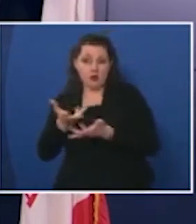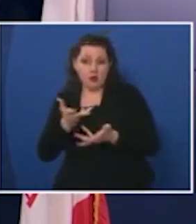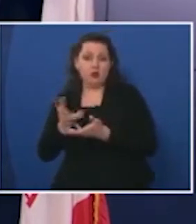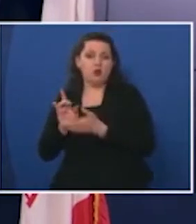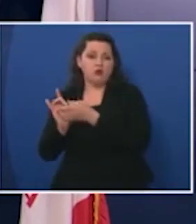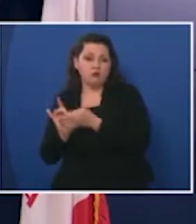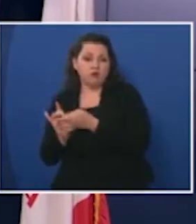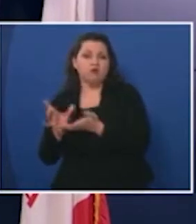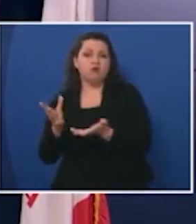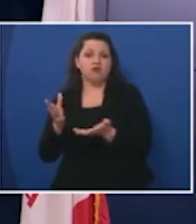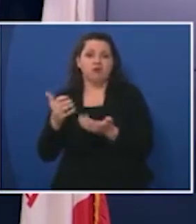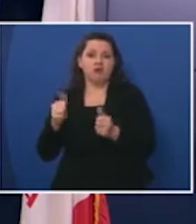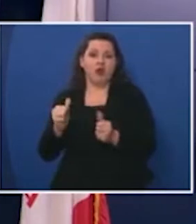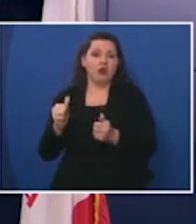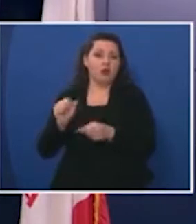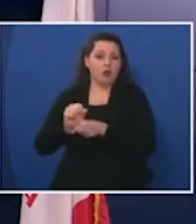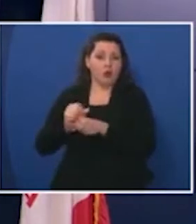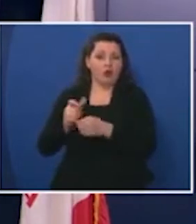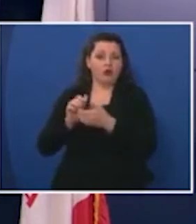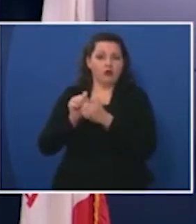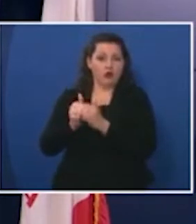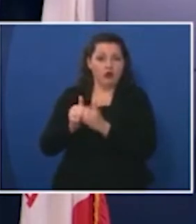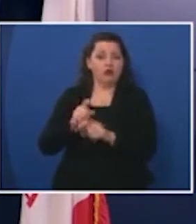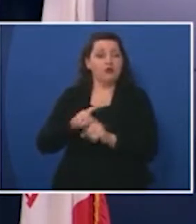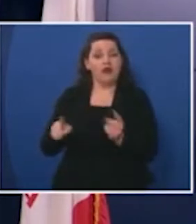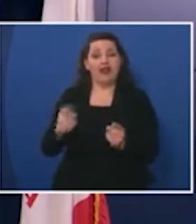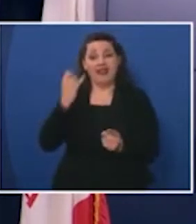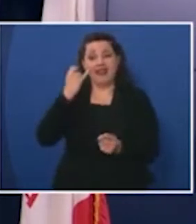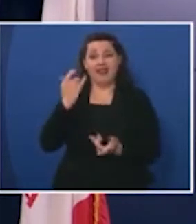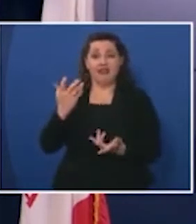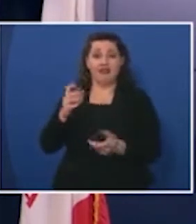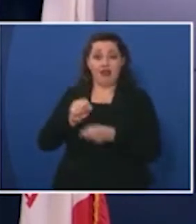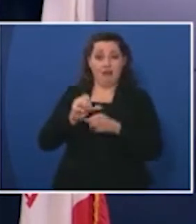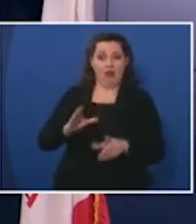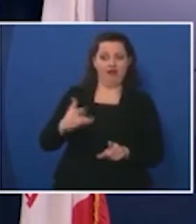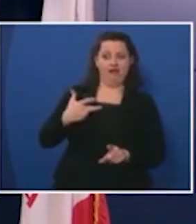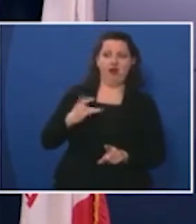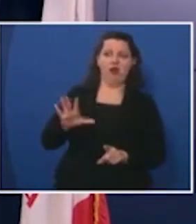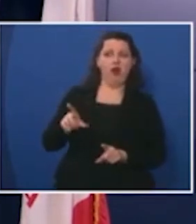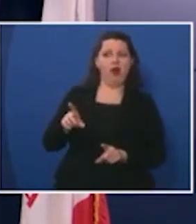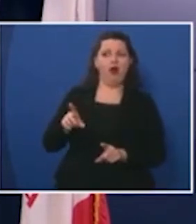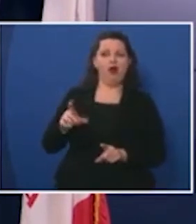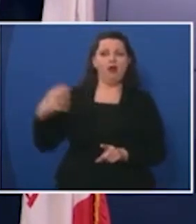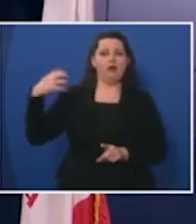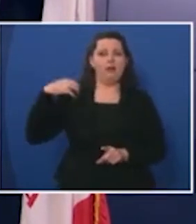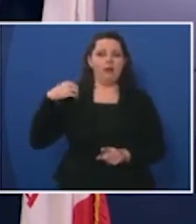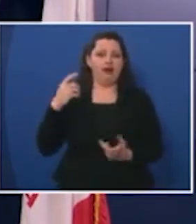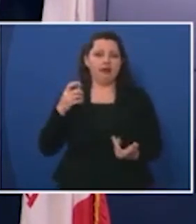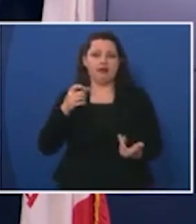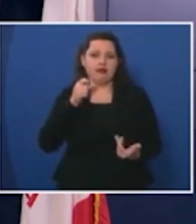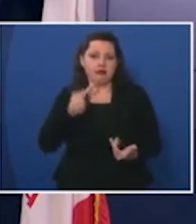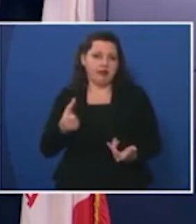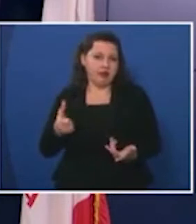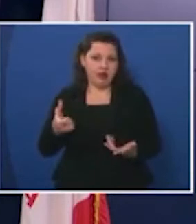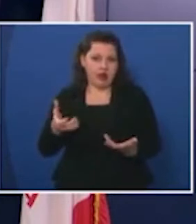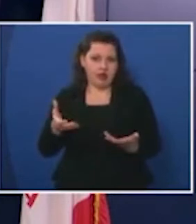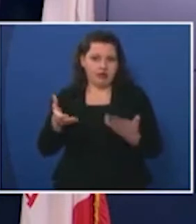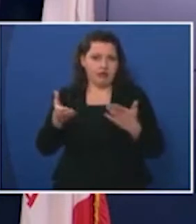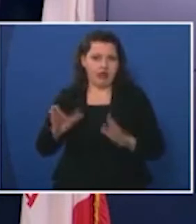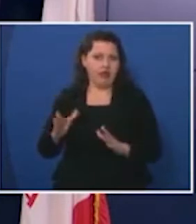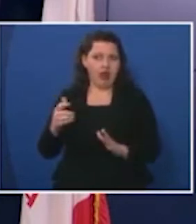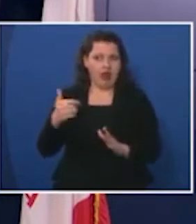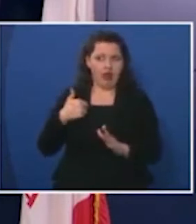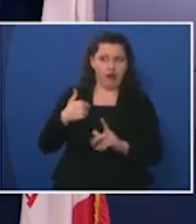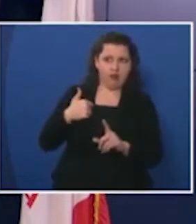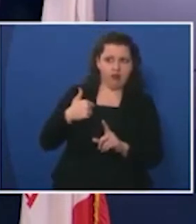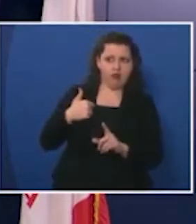workforce workforce but if they feel if an employee feels that they're not getting the response that they should